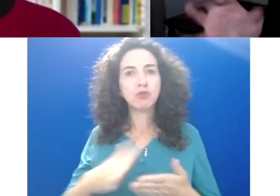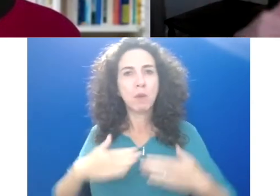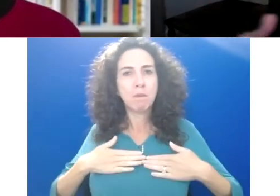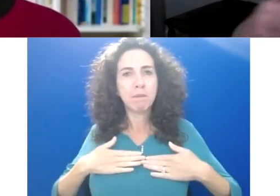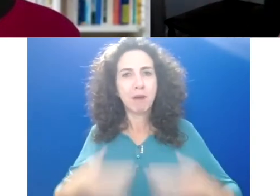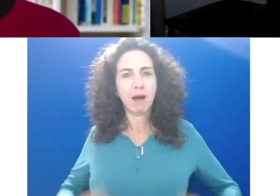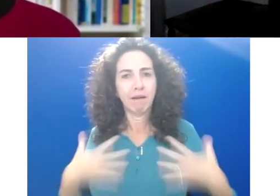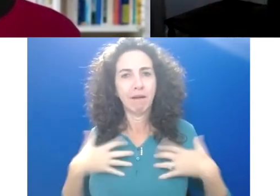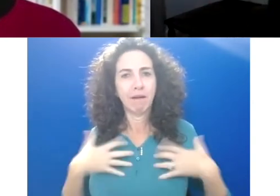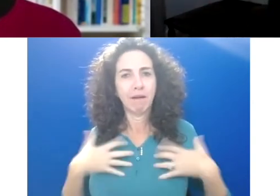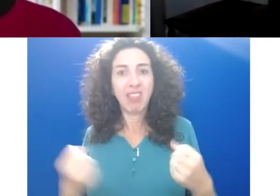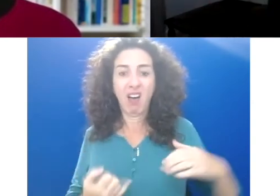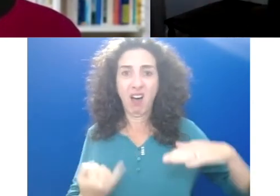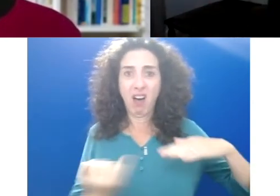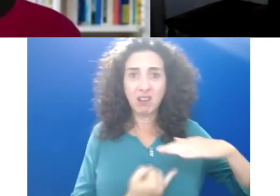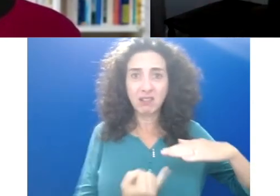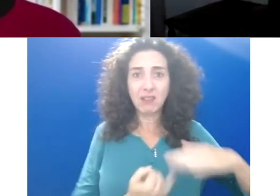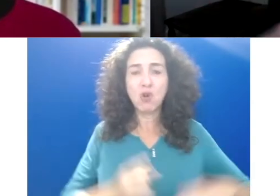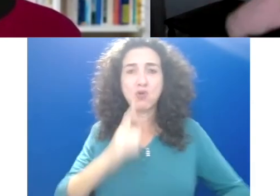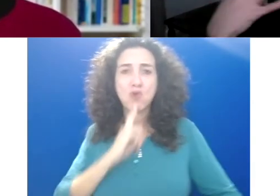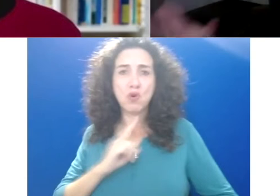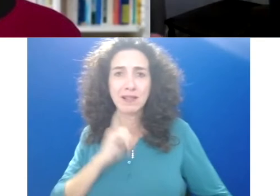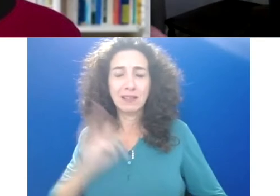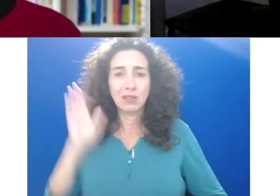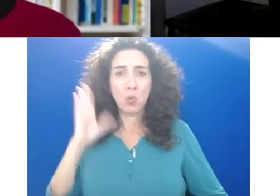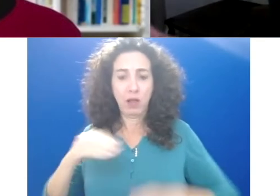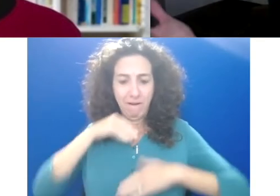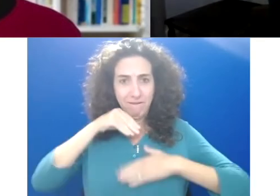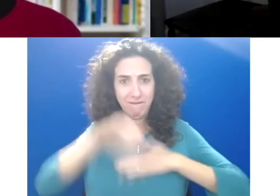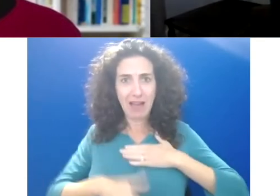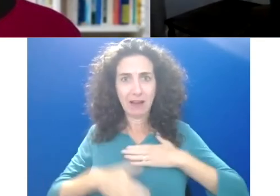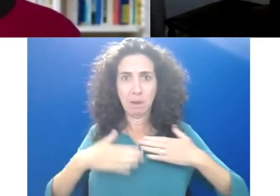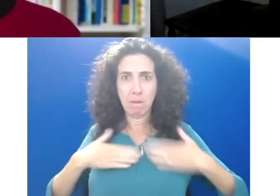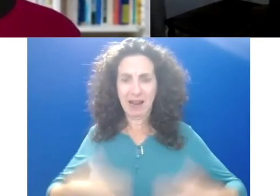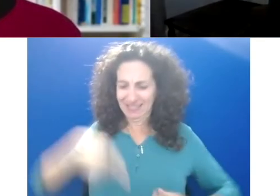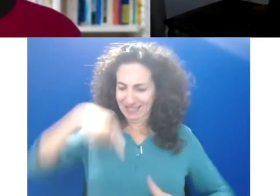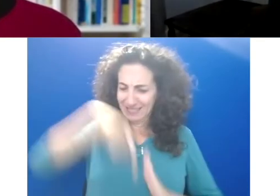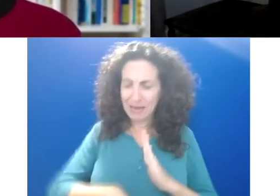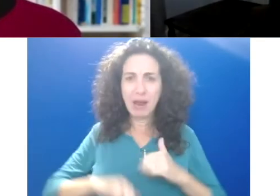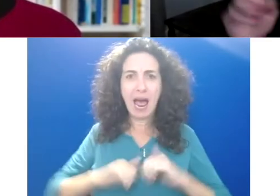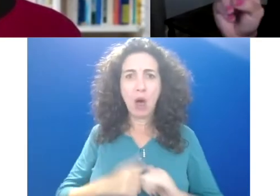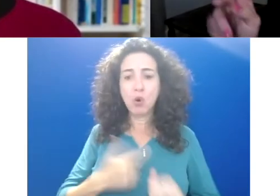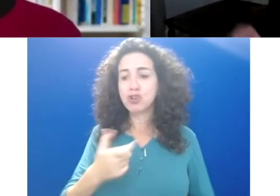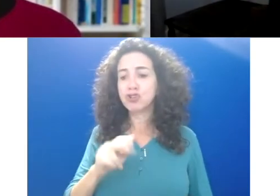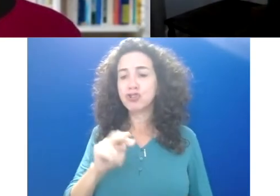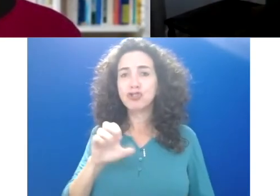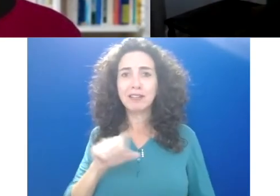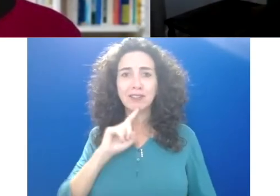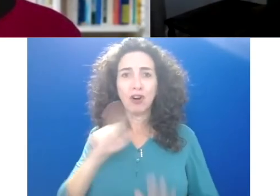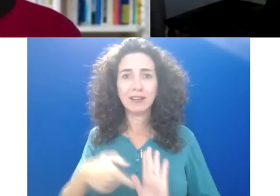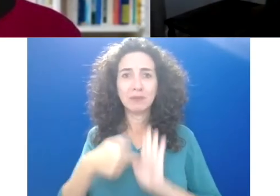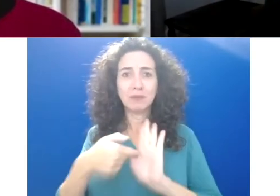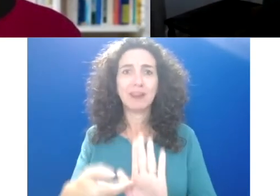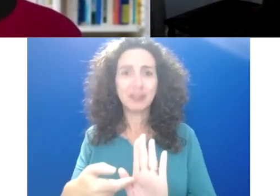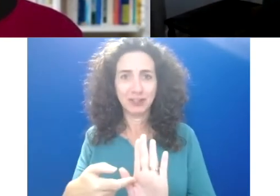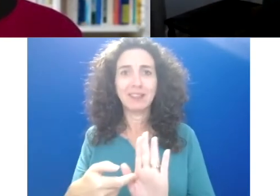affect us down to the level of how genes are expressed. There was one researcher I quote in my book who talked about loneliness as a, quote, fertilizer for